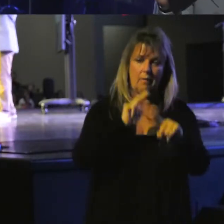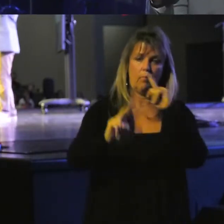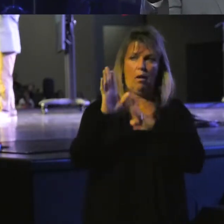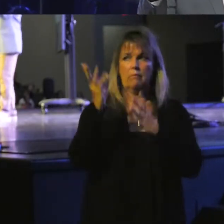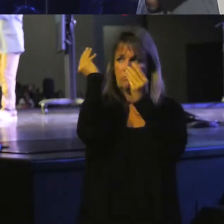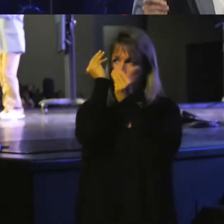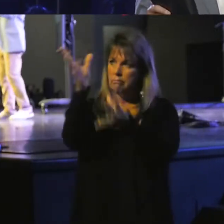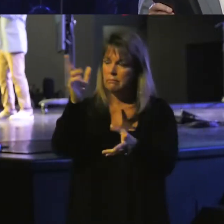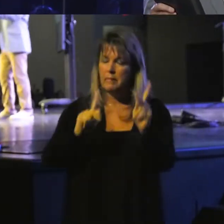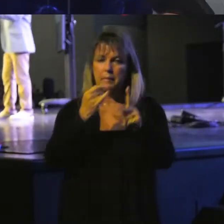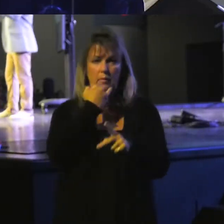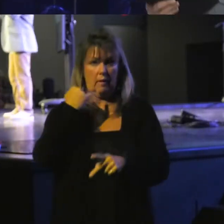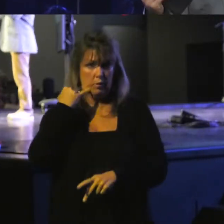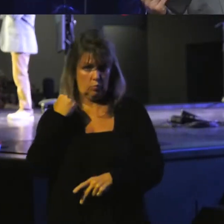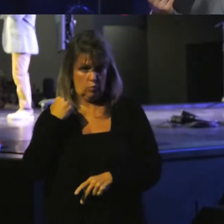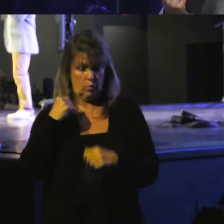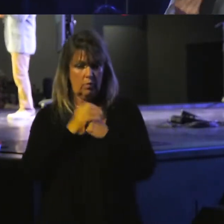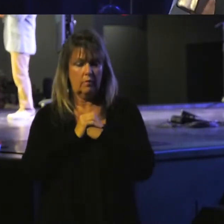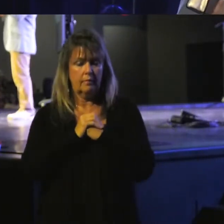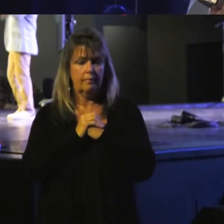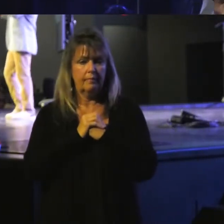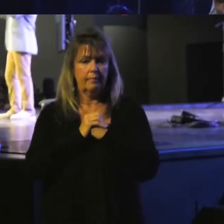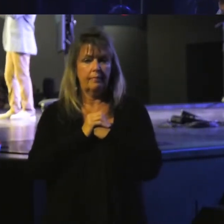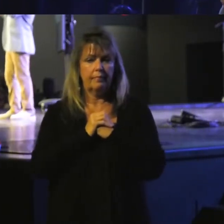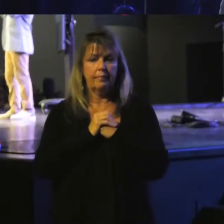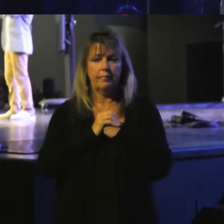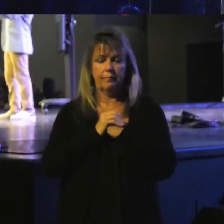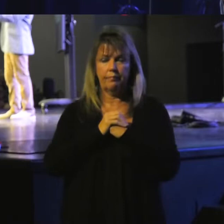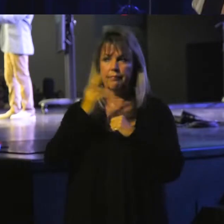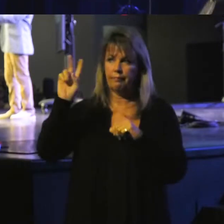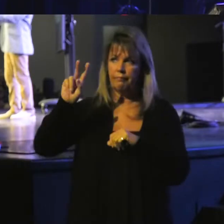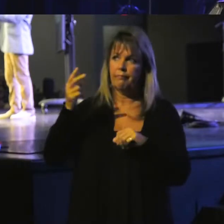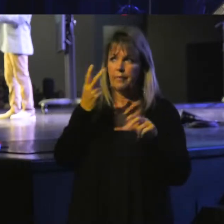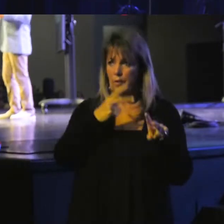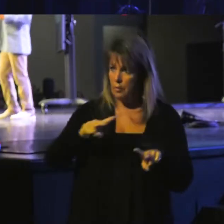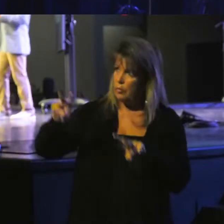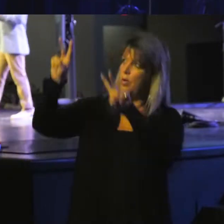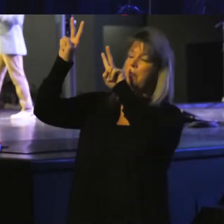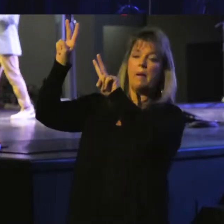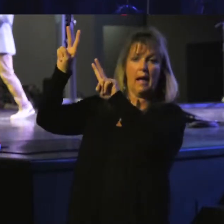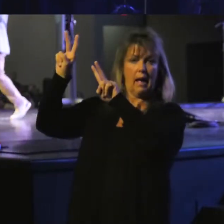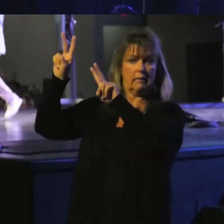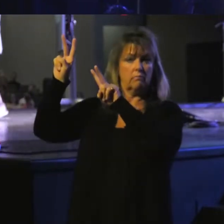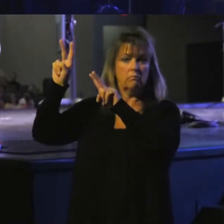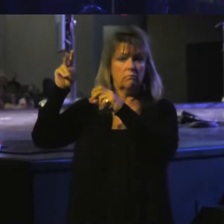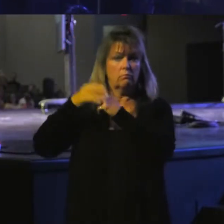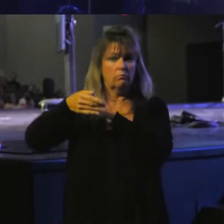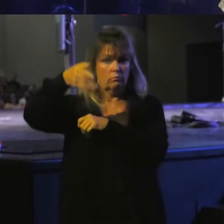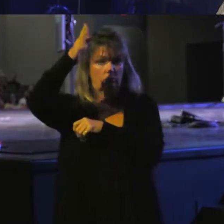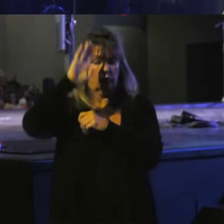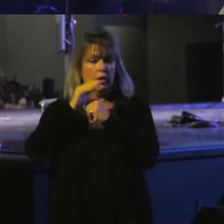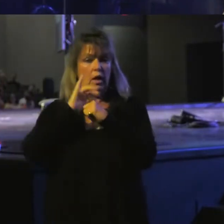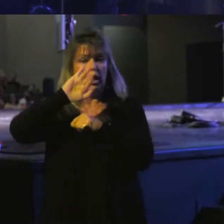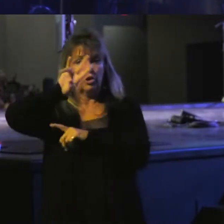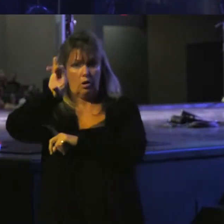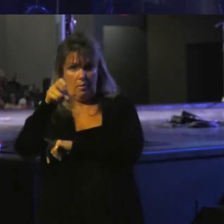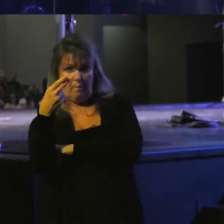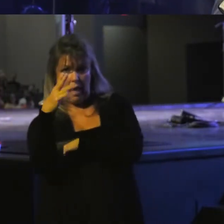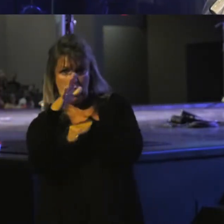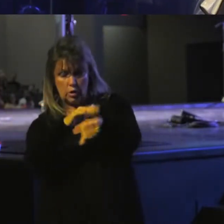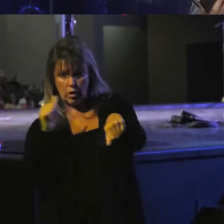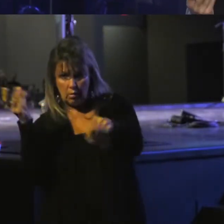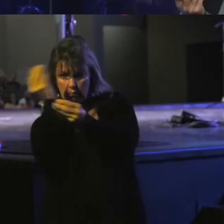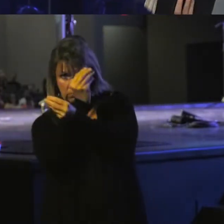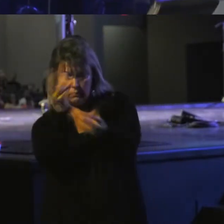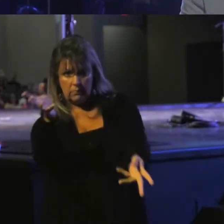to the people of Israel, turn back to me. Jeremiah's call was to